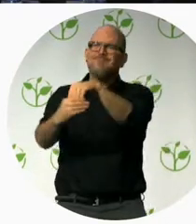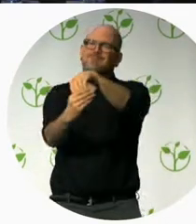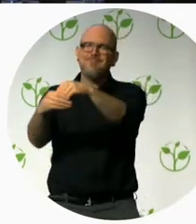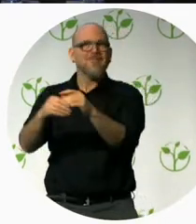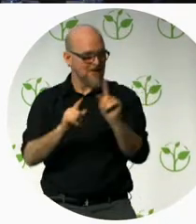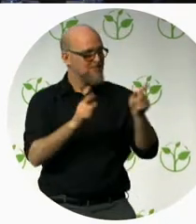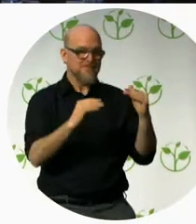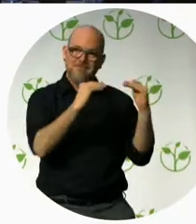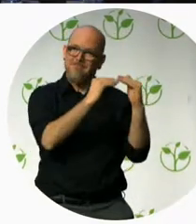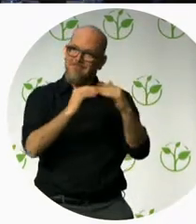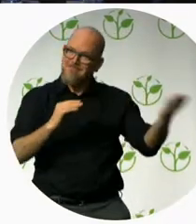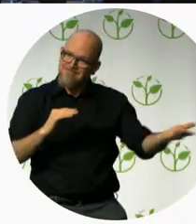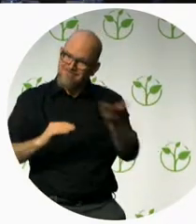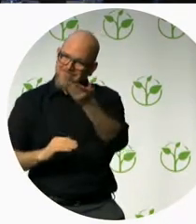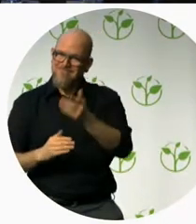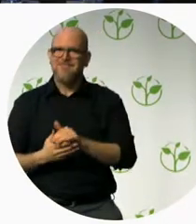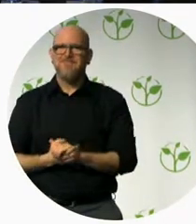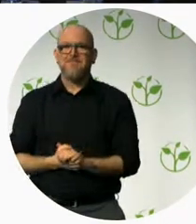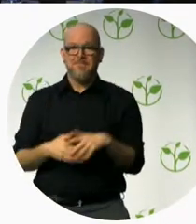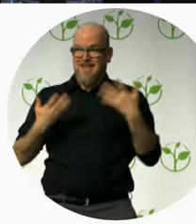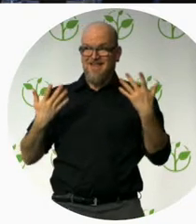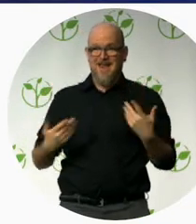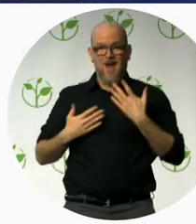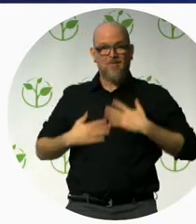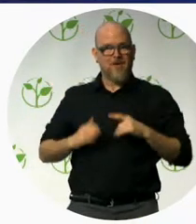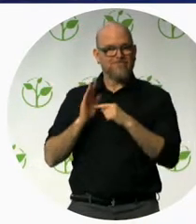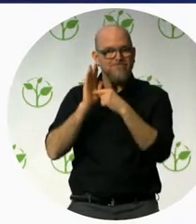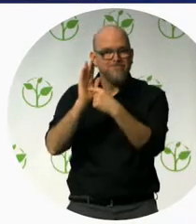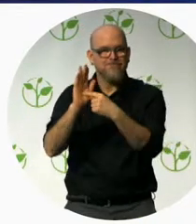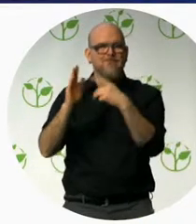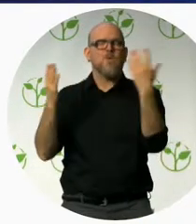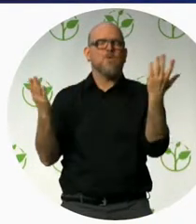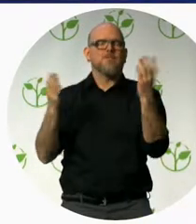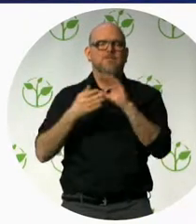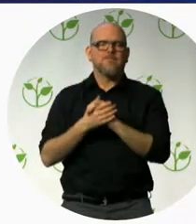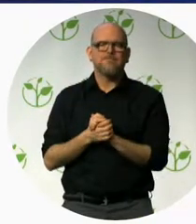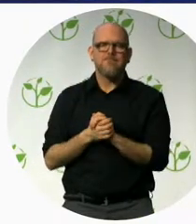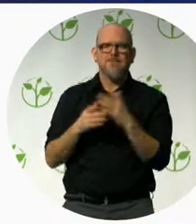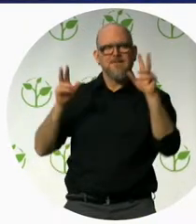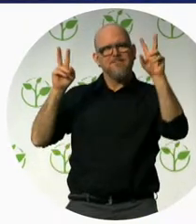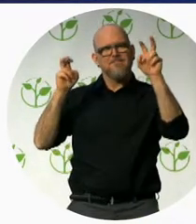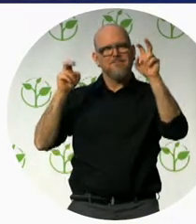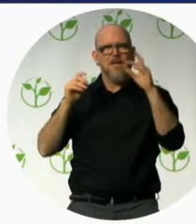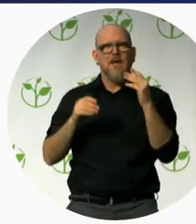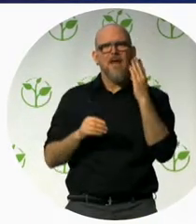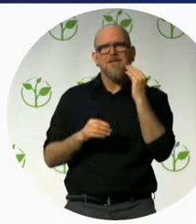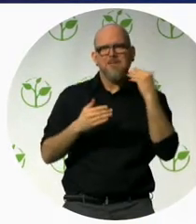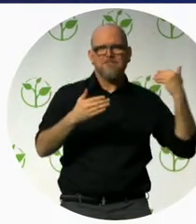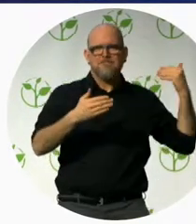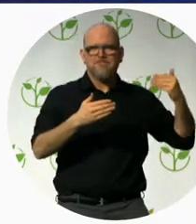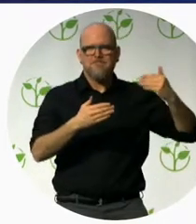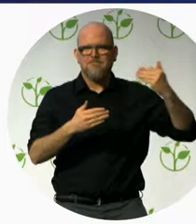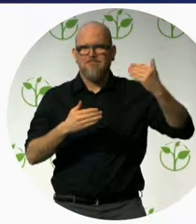present to you very concisely the presentations from good practices and policies